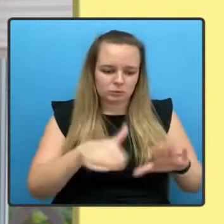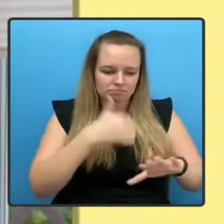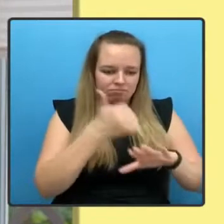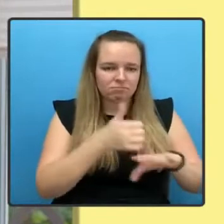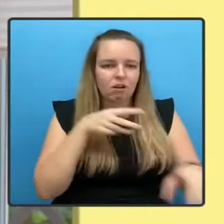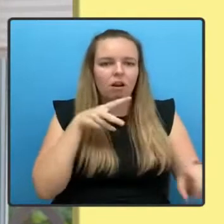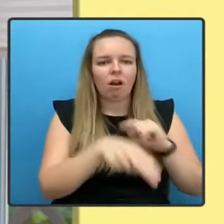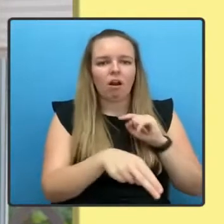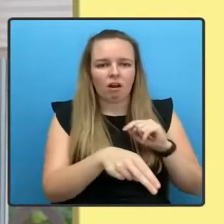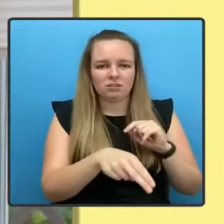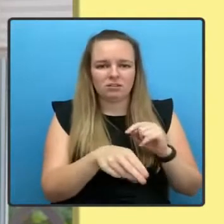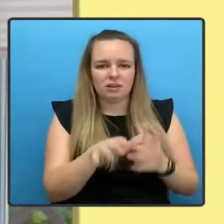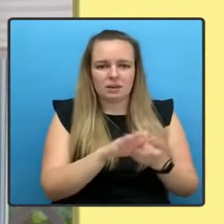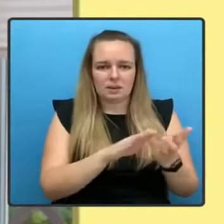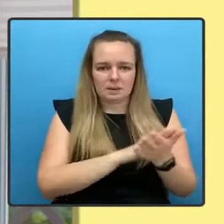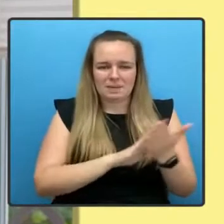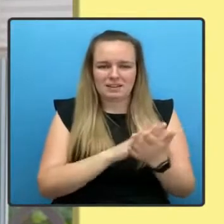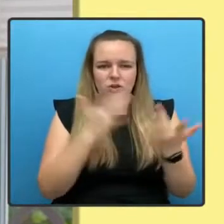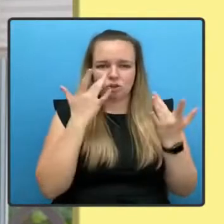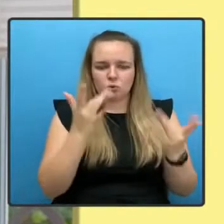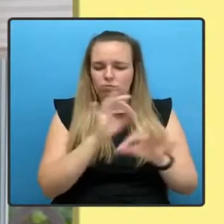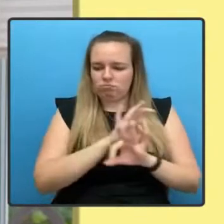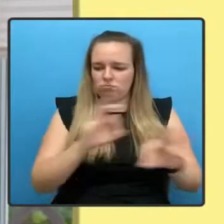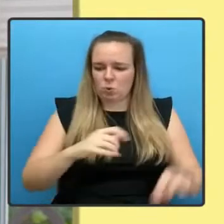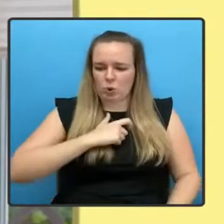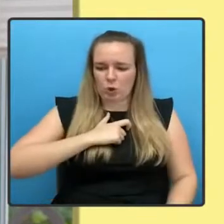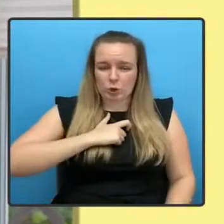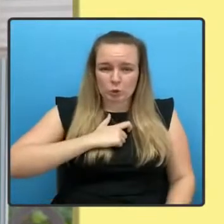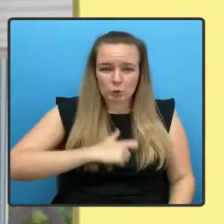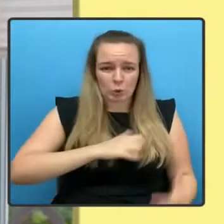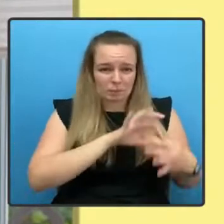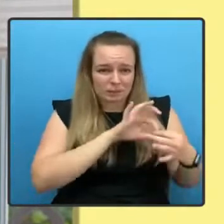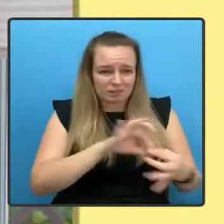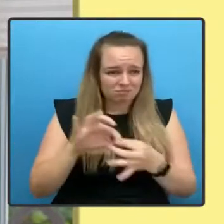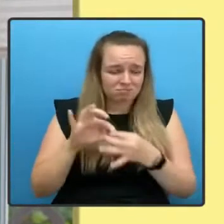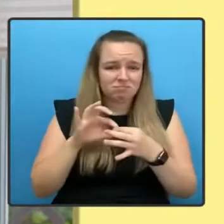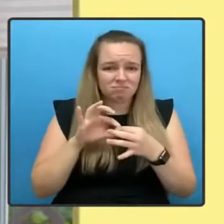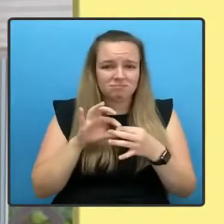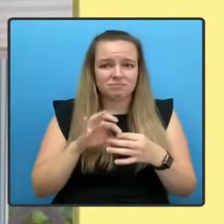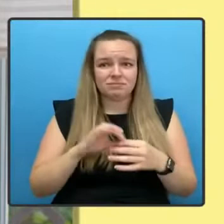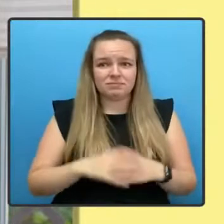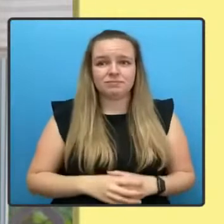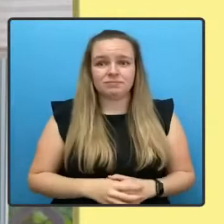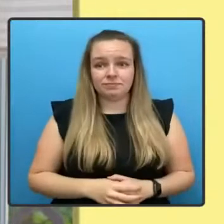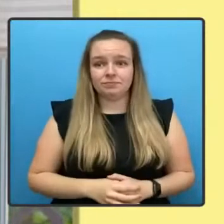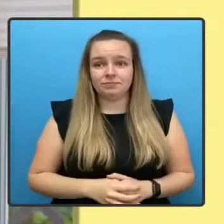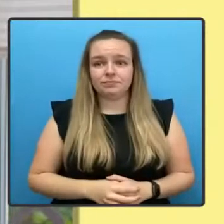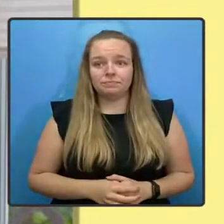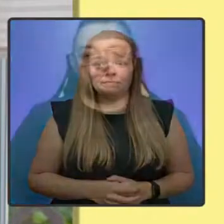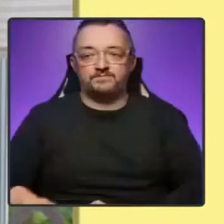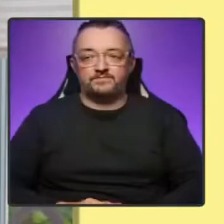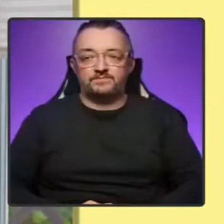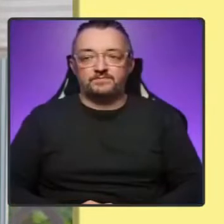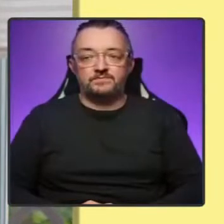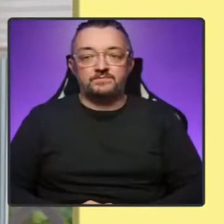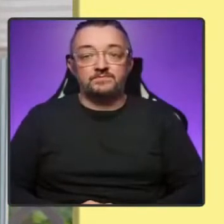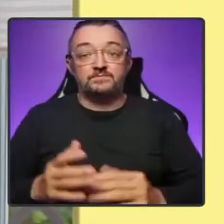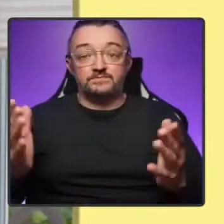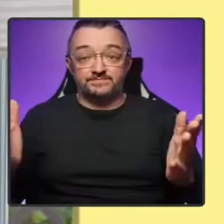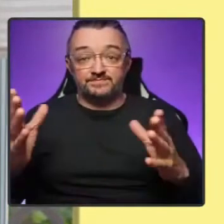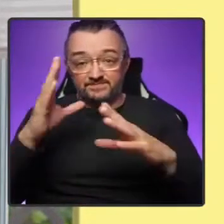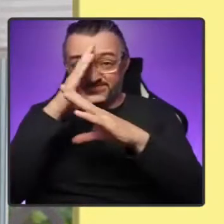of basic humanity and moral compass. Now, it's no secret that I am not Boris